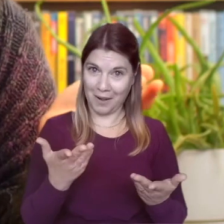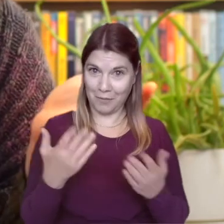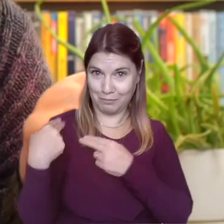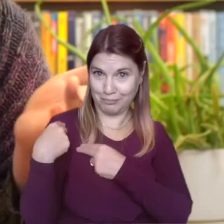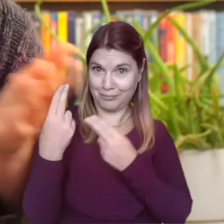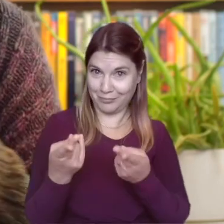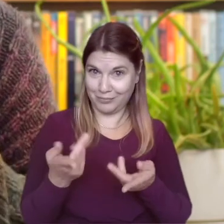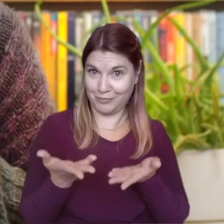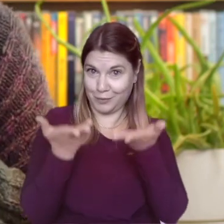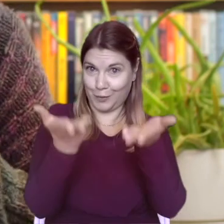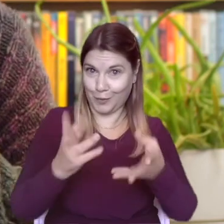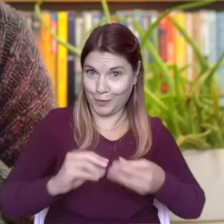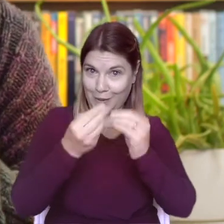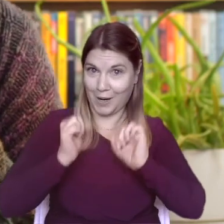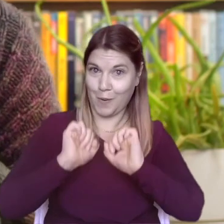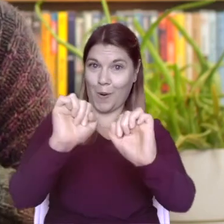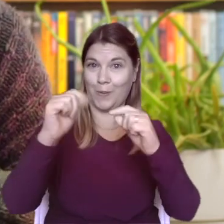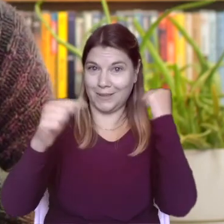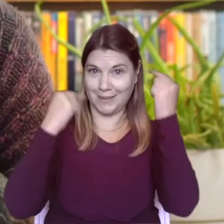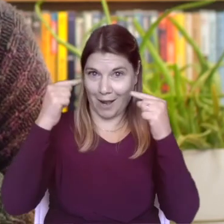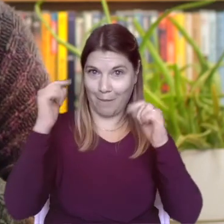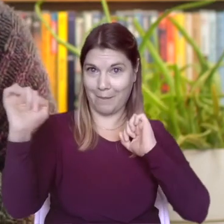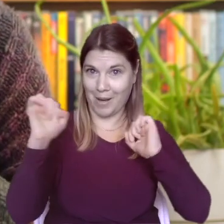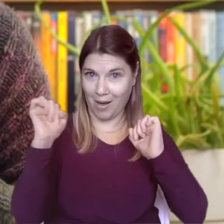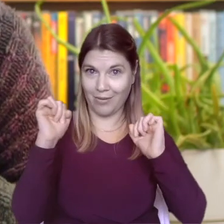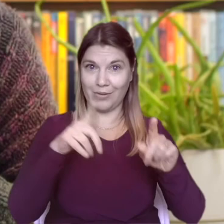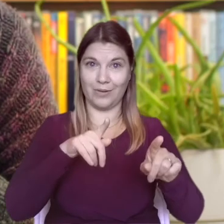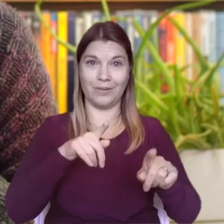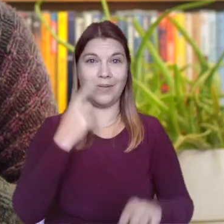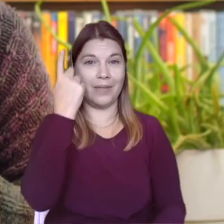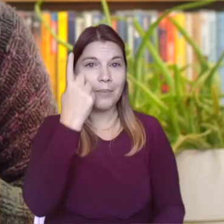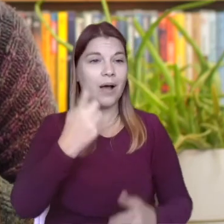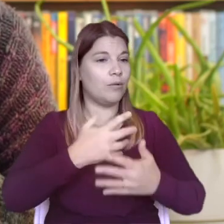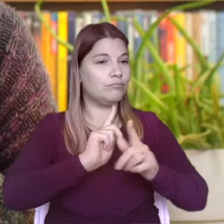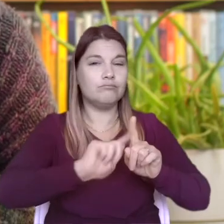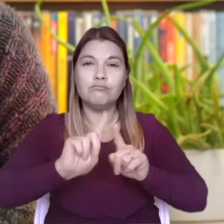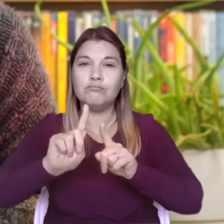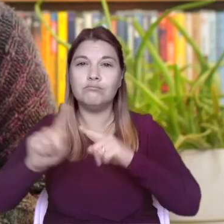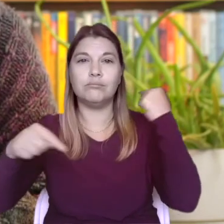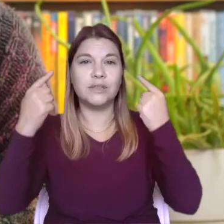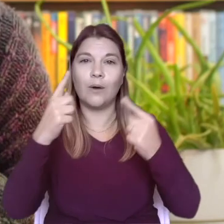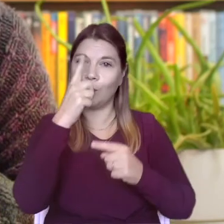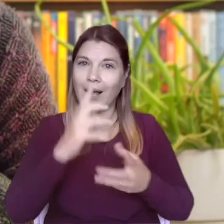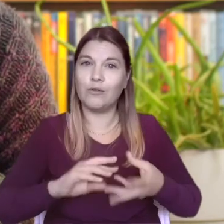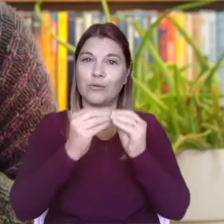to you. Try and think about all of the different sounds you can make yourself with things around the house.